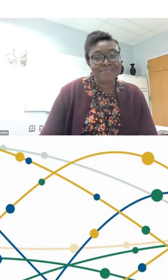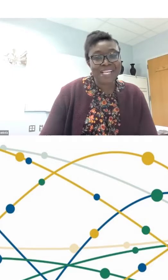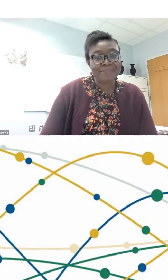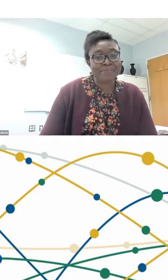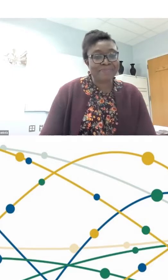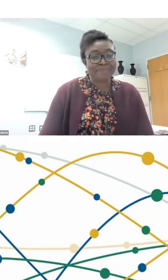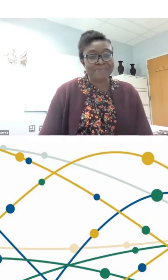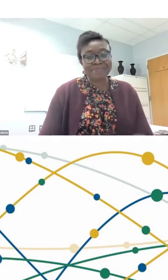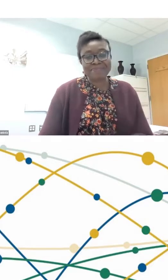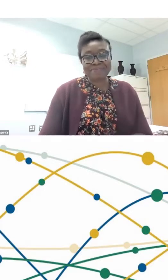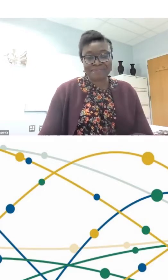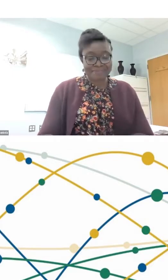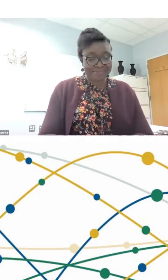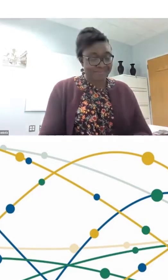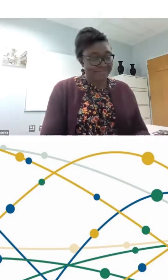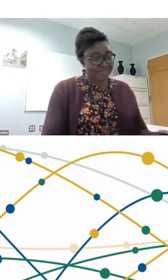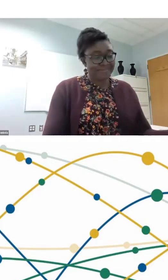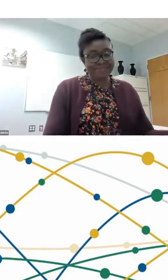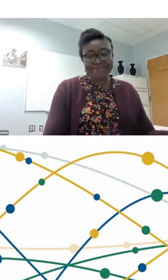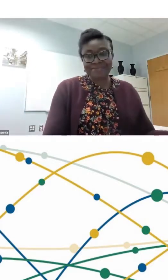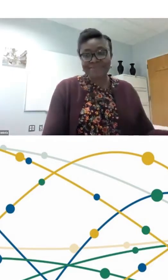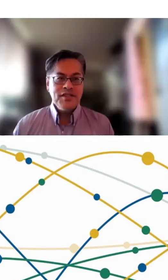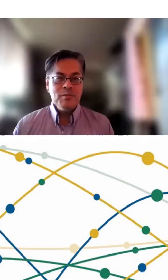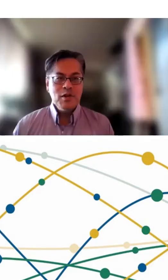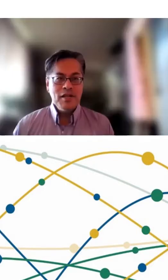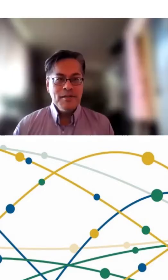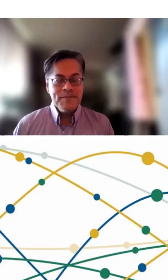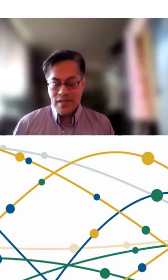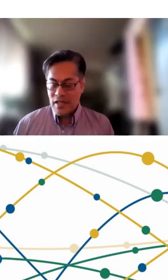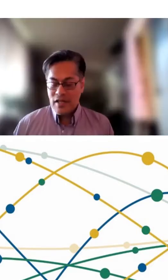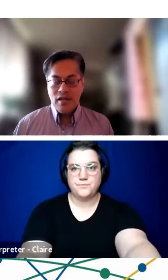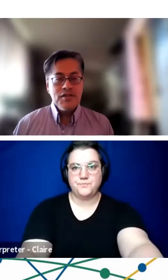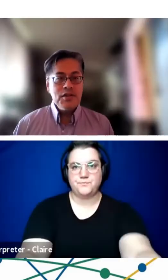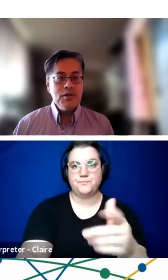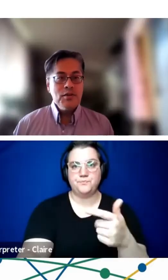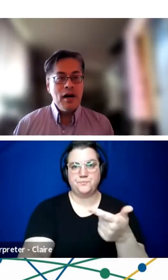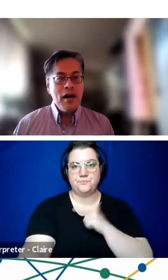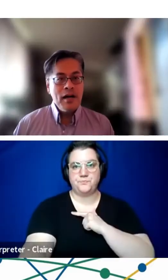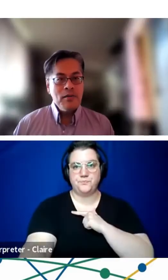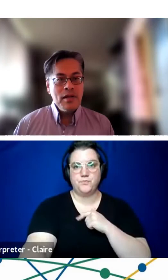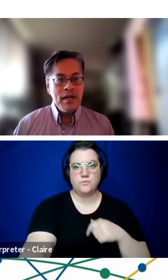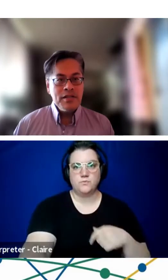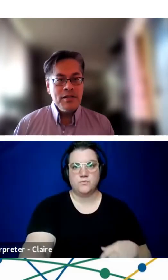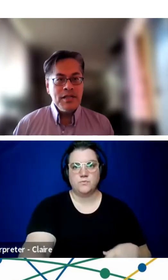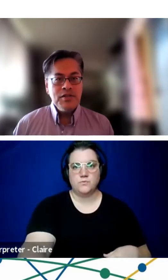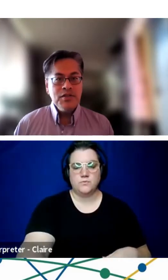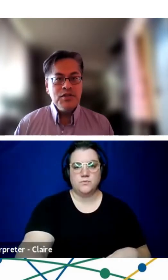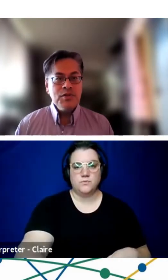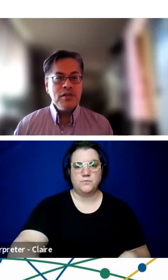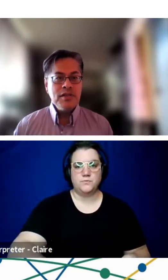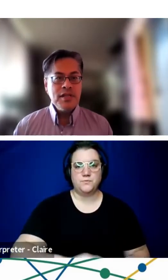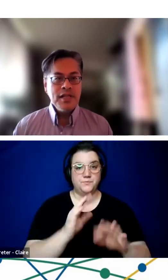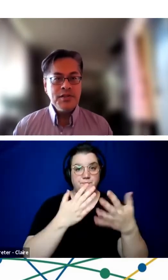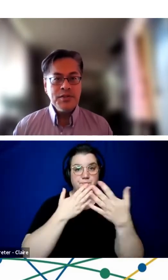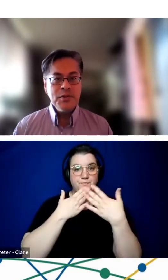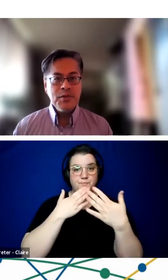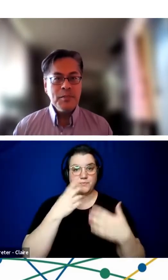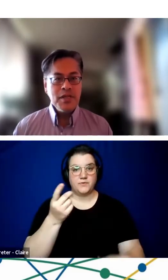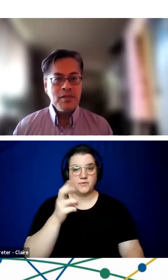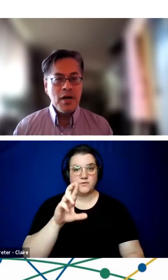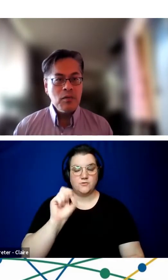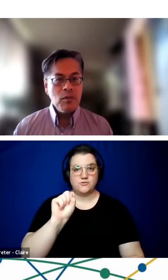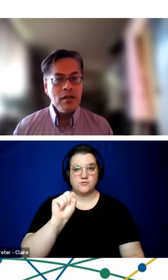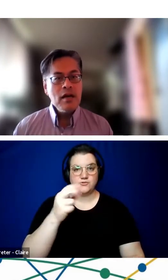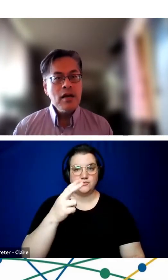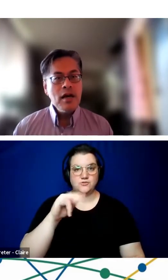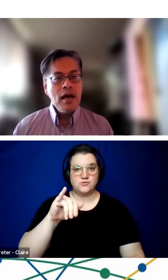Jem? Thank you, Dr. Chienboa. So I would like to introduce you all today to